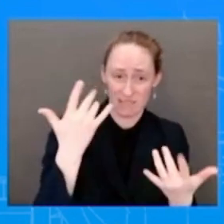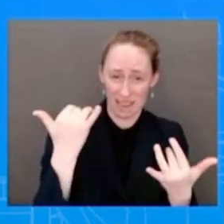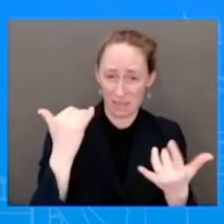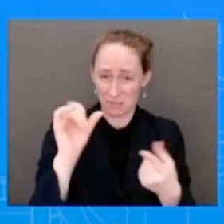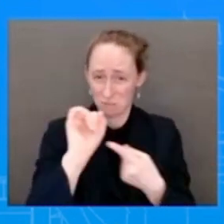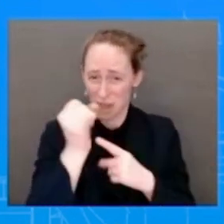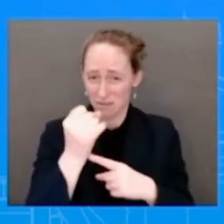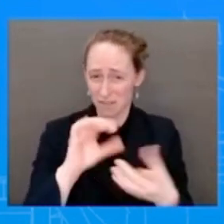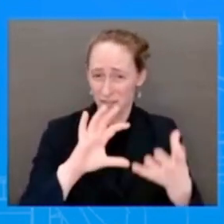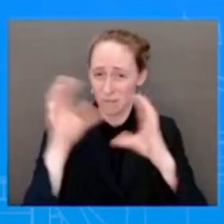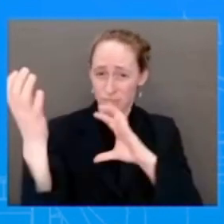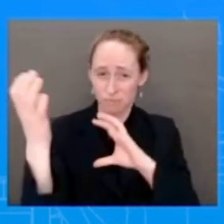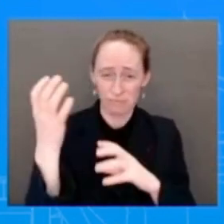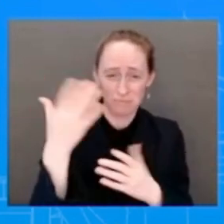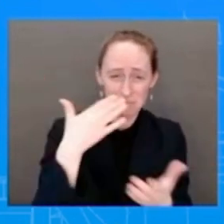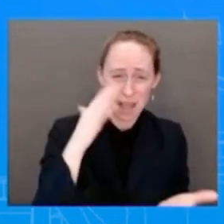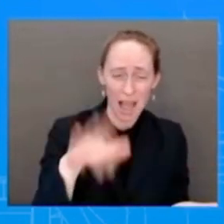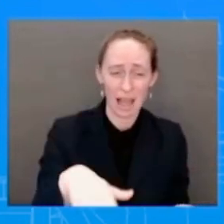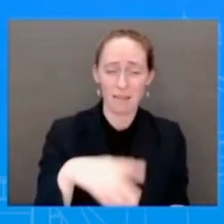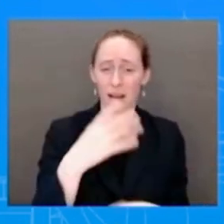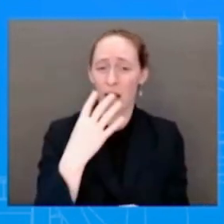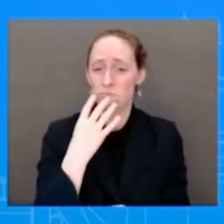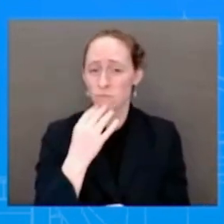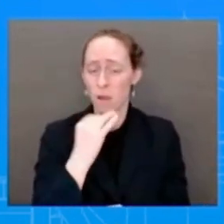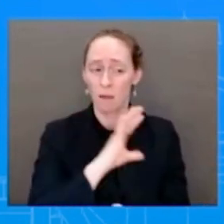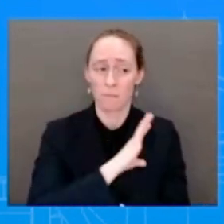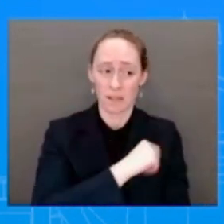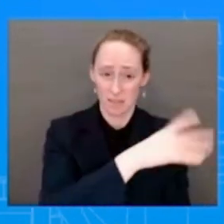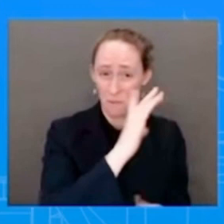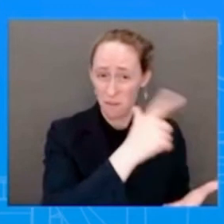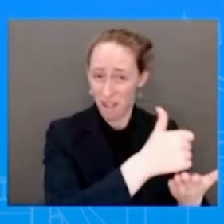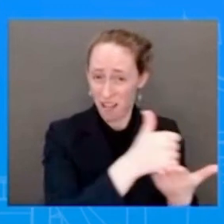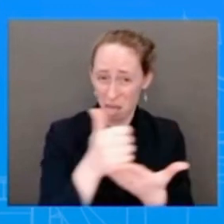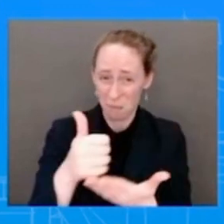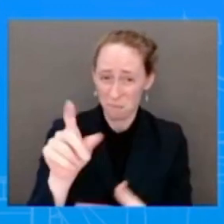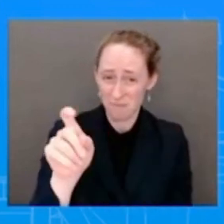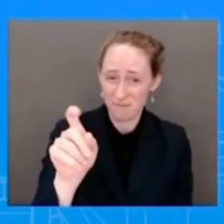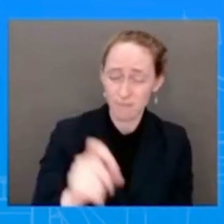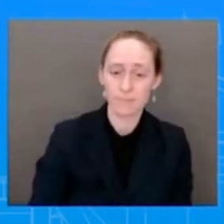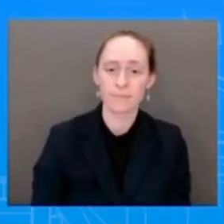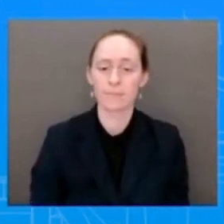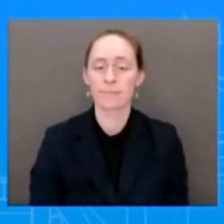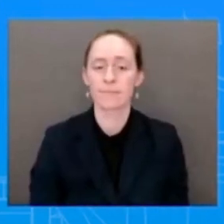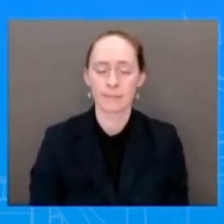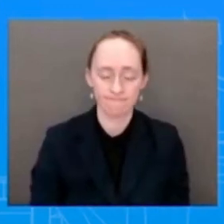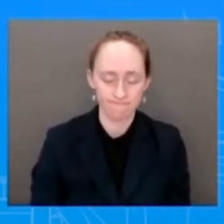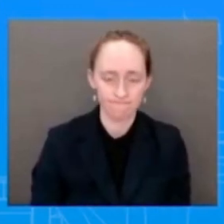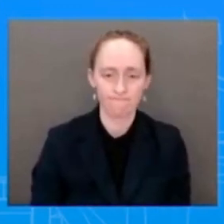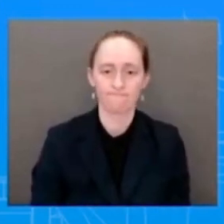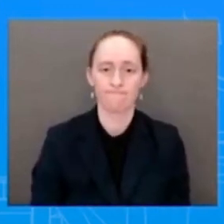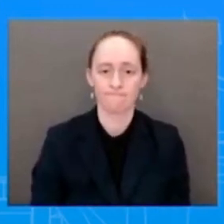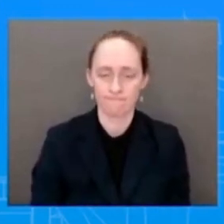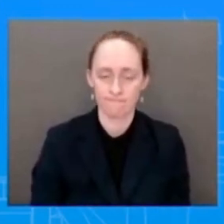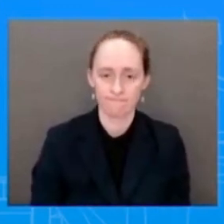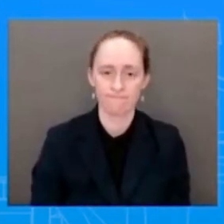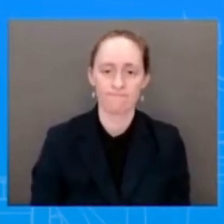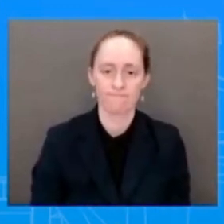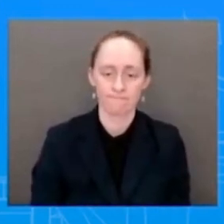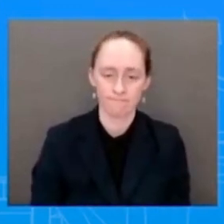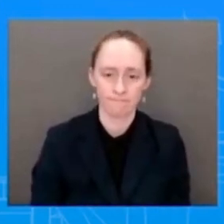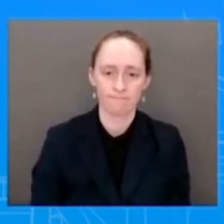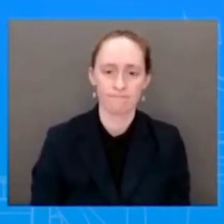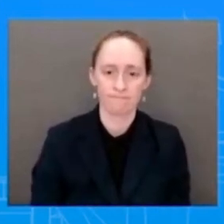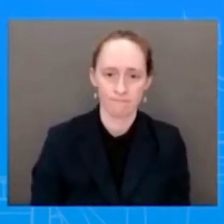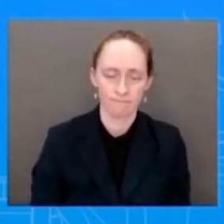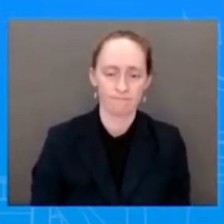Prince Hussein of Jordan and they had lunch together. They will reaffirm the close, enduring nature of the friendship between the United